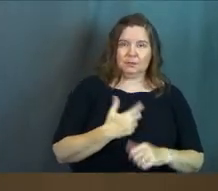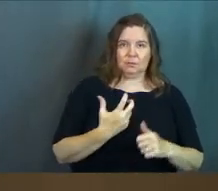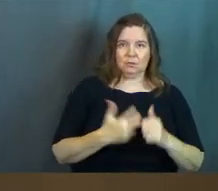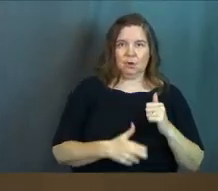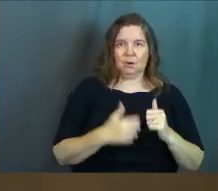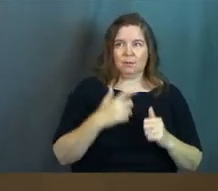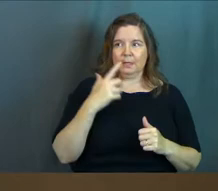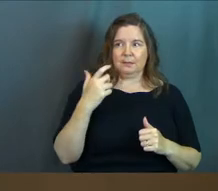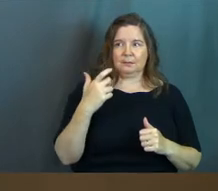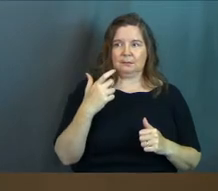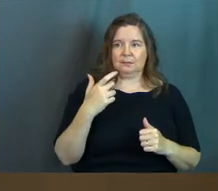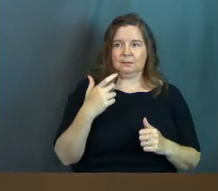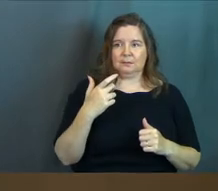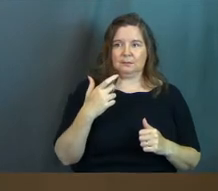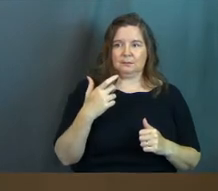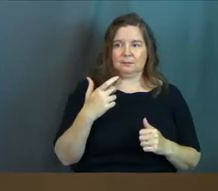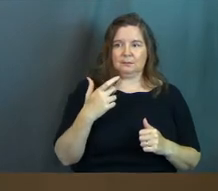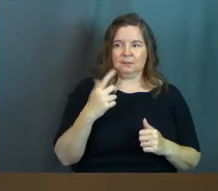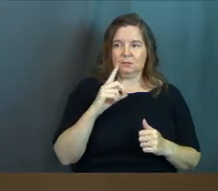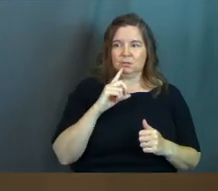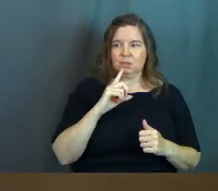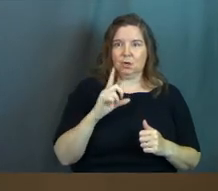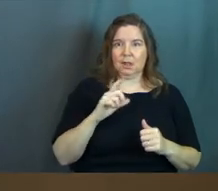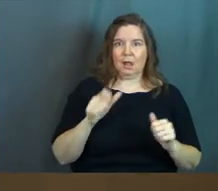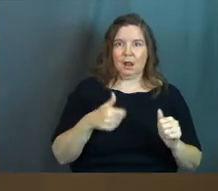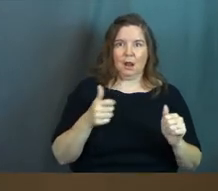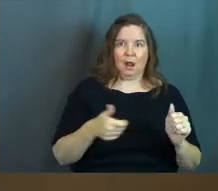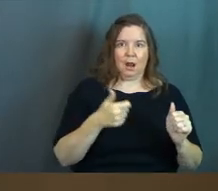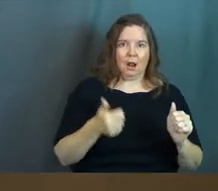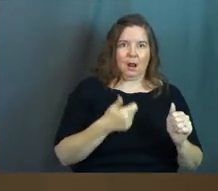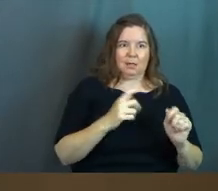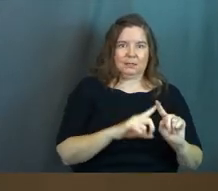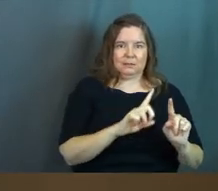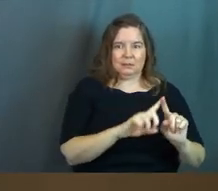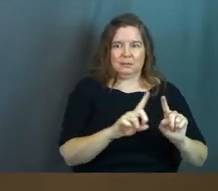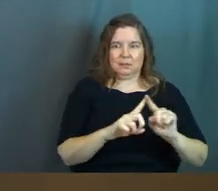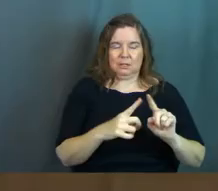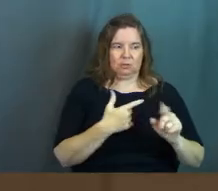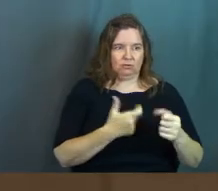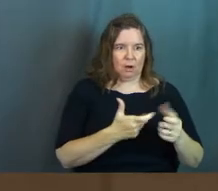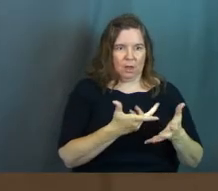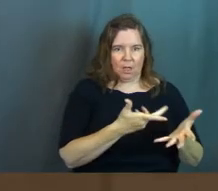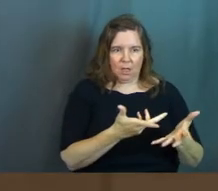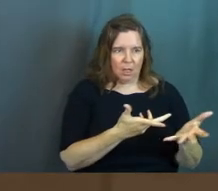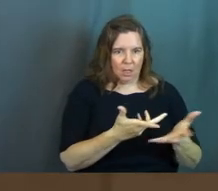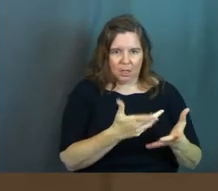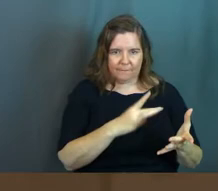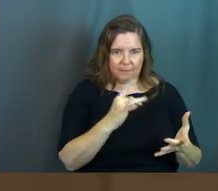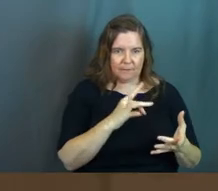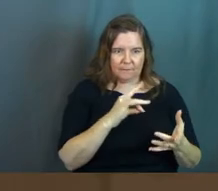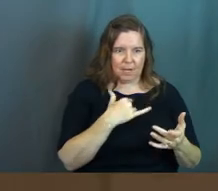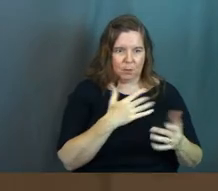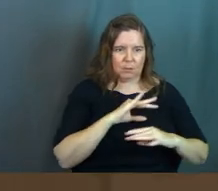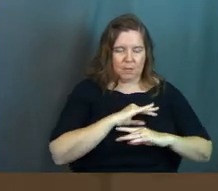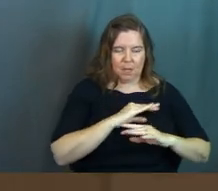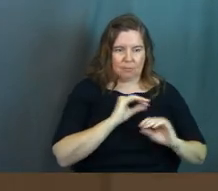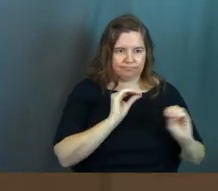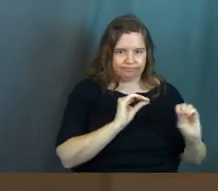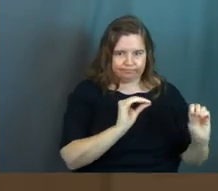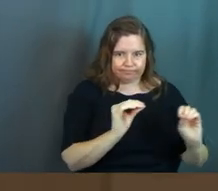so hard because you are just like chasing after something, like you're filling this hole that in your life, like